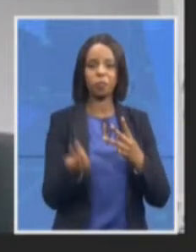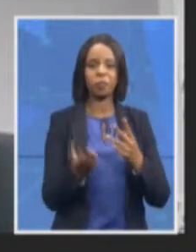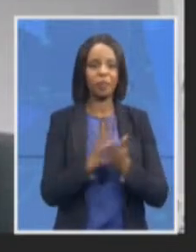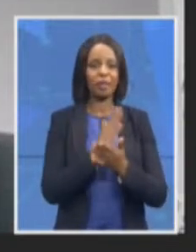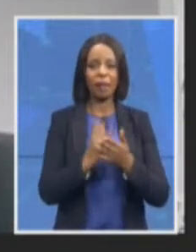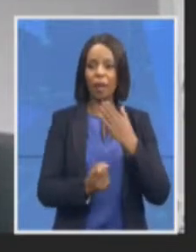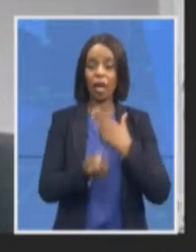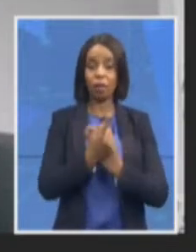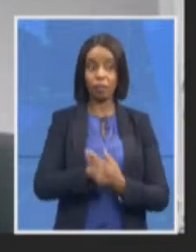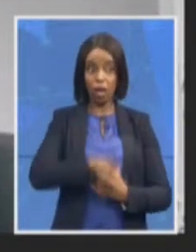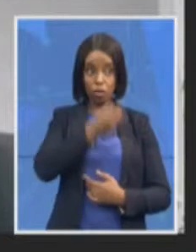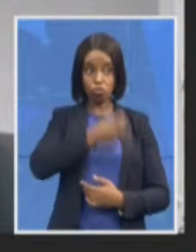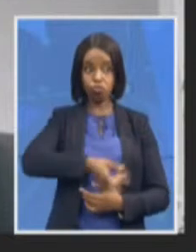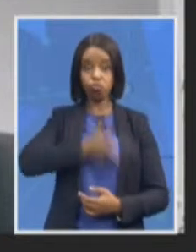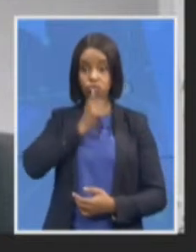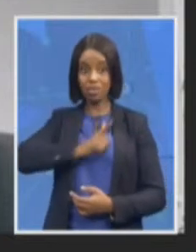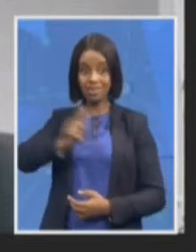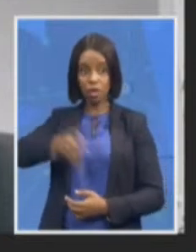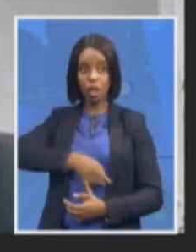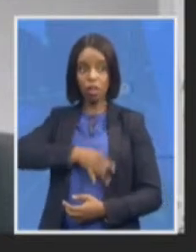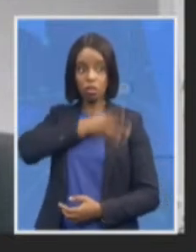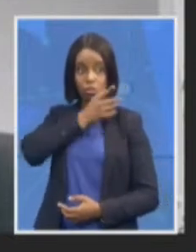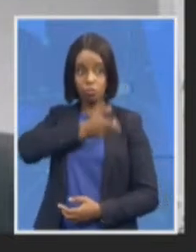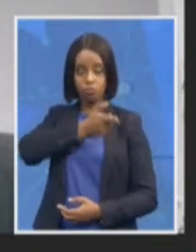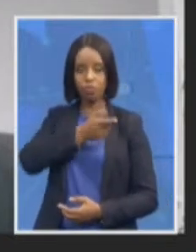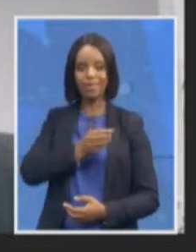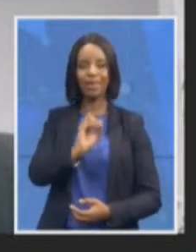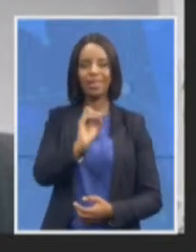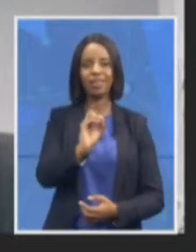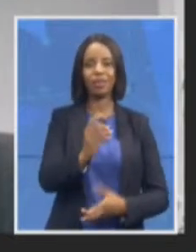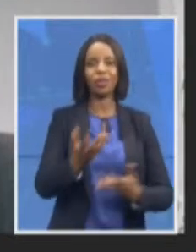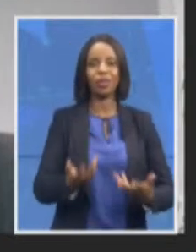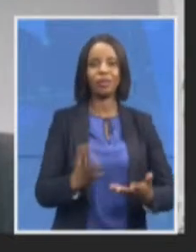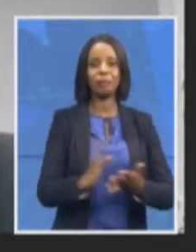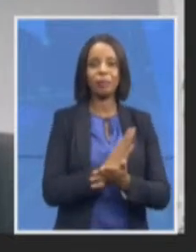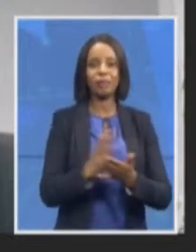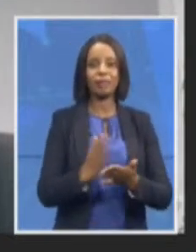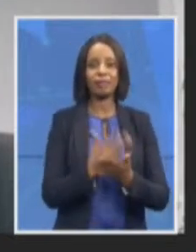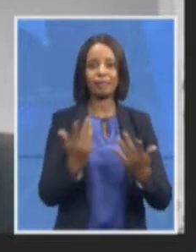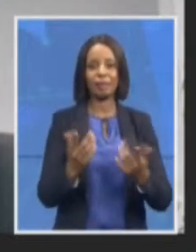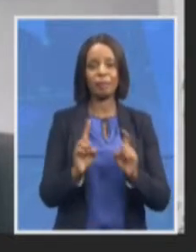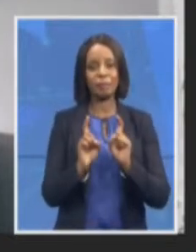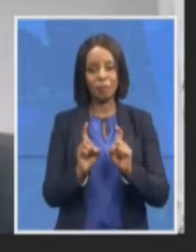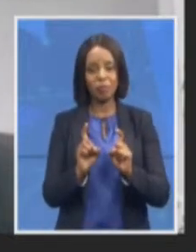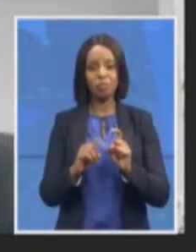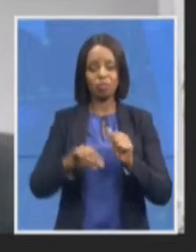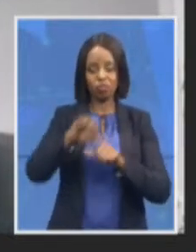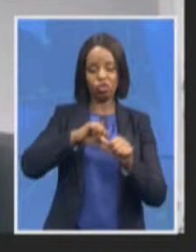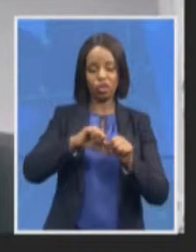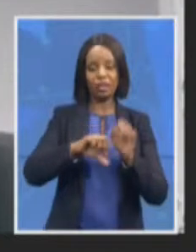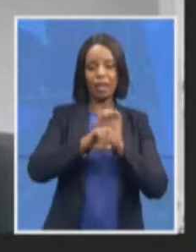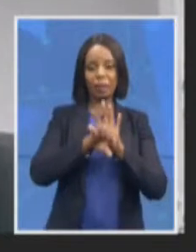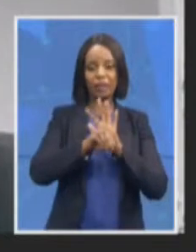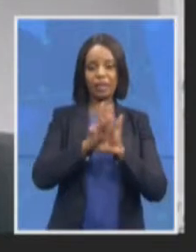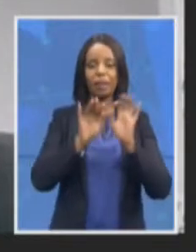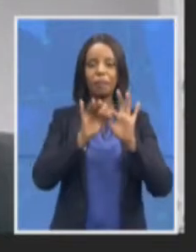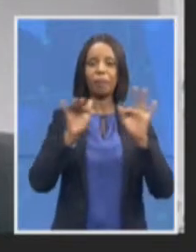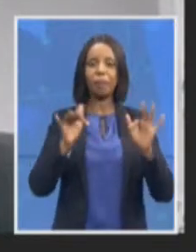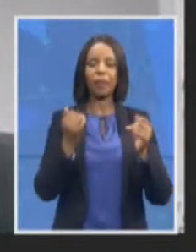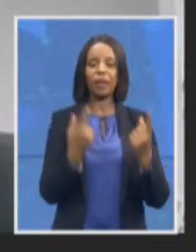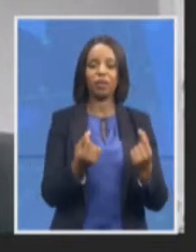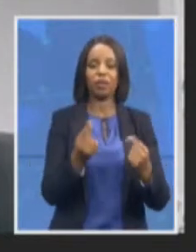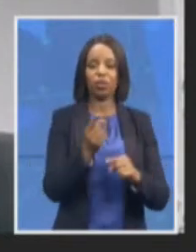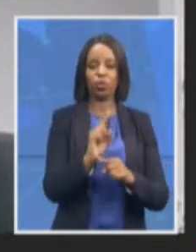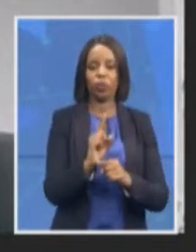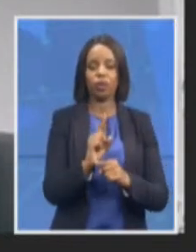there were a whole lot of social media posts where people were being encouraged to join in the violence and